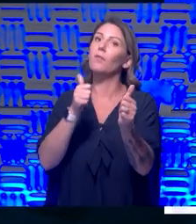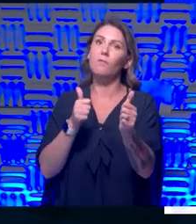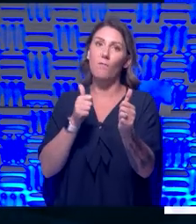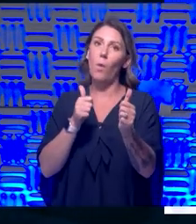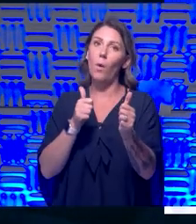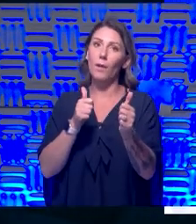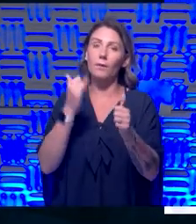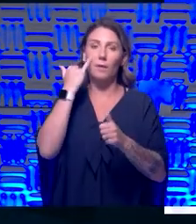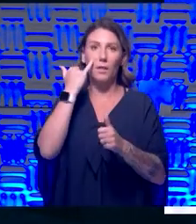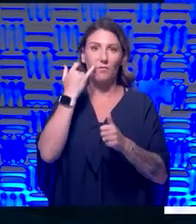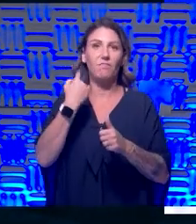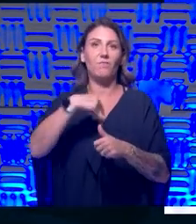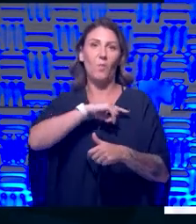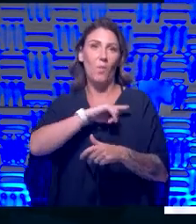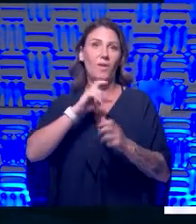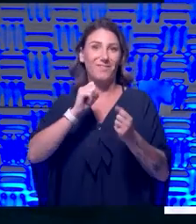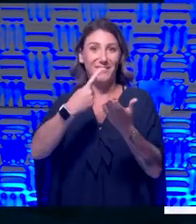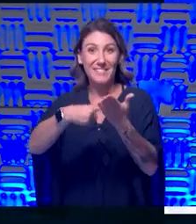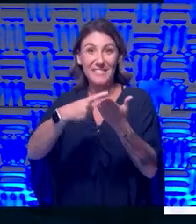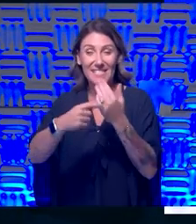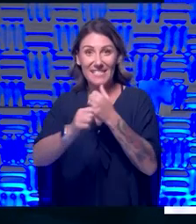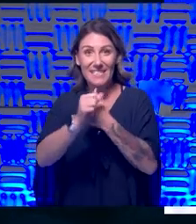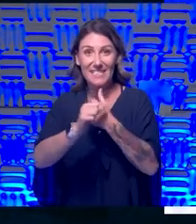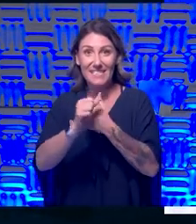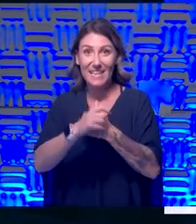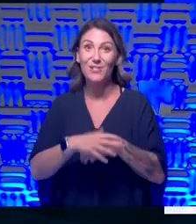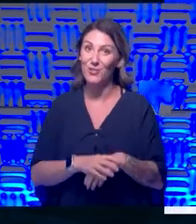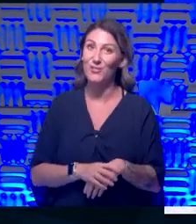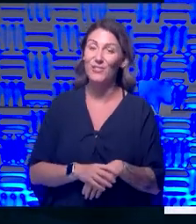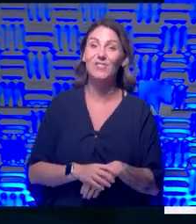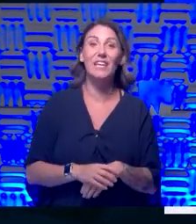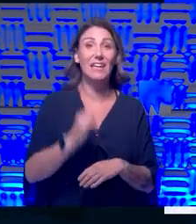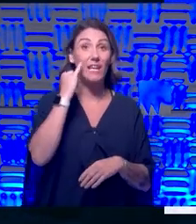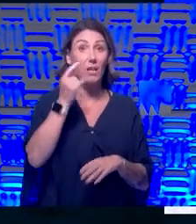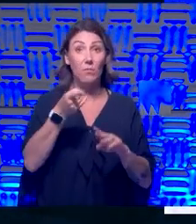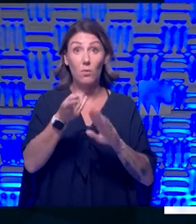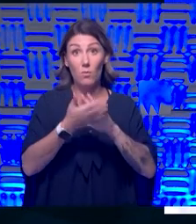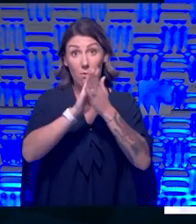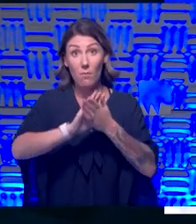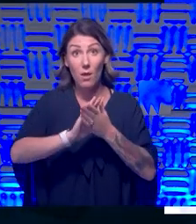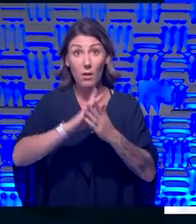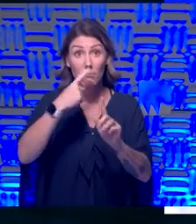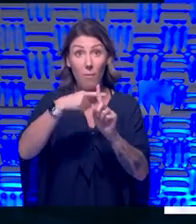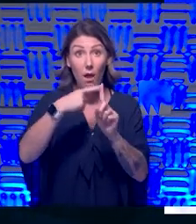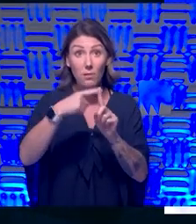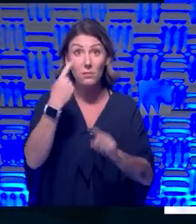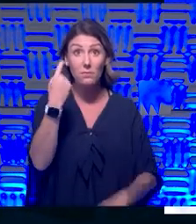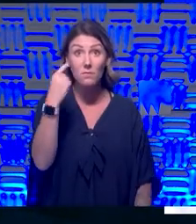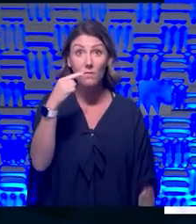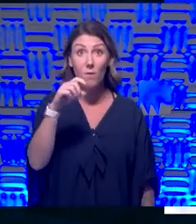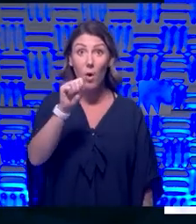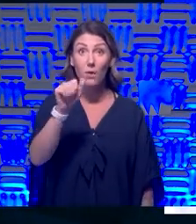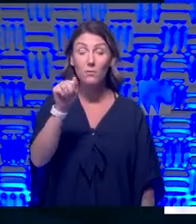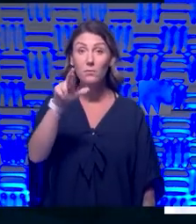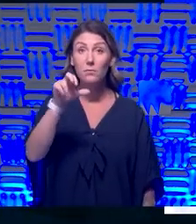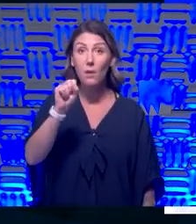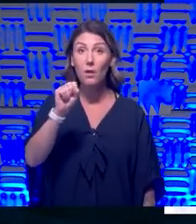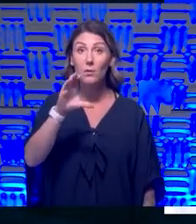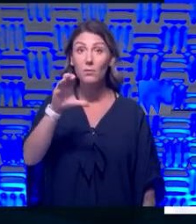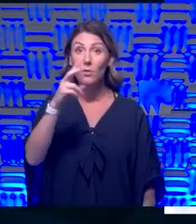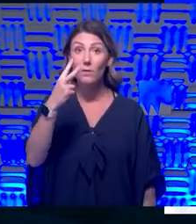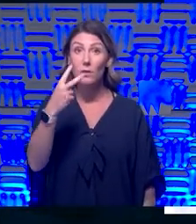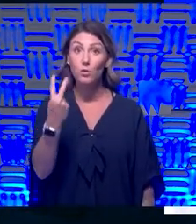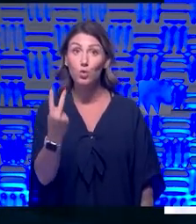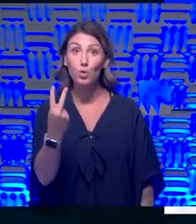about. You know, you better not get COVID because if you do, if you do become positive for SARS-CoV-2, you will be the biggest setback for the airline